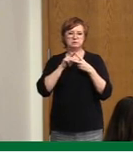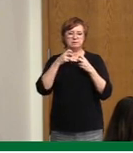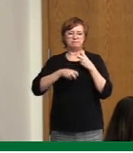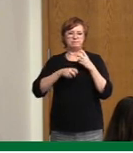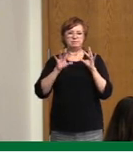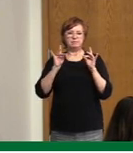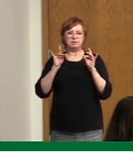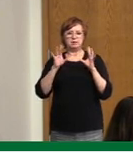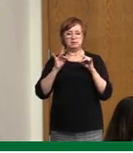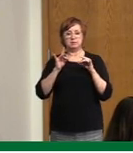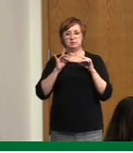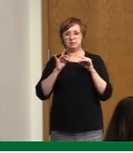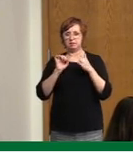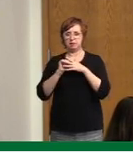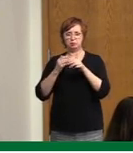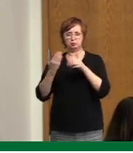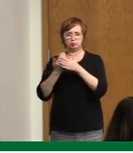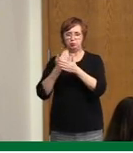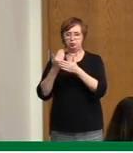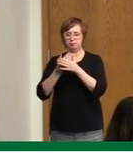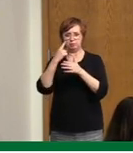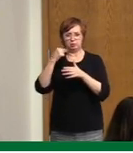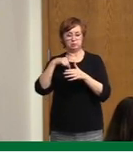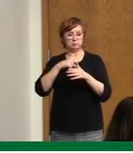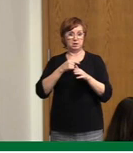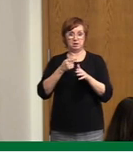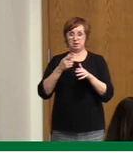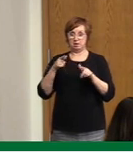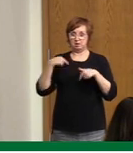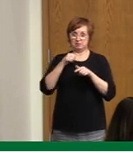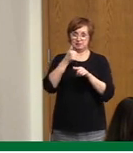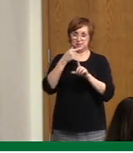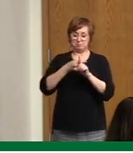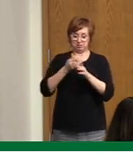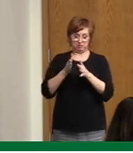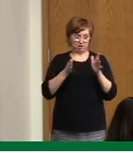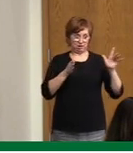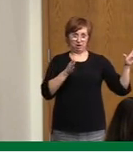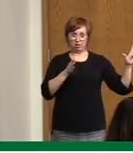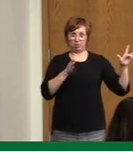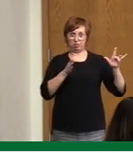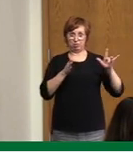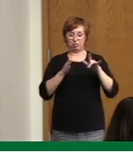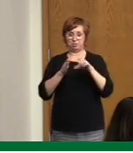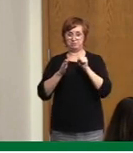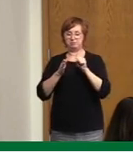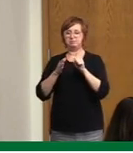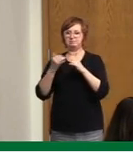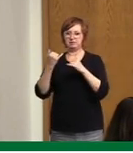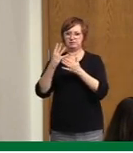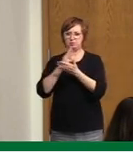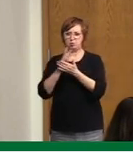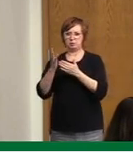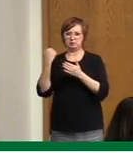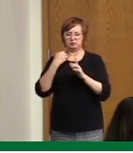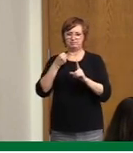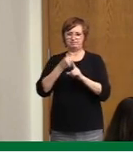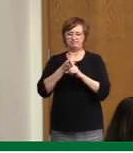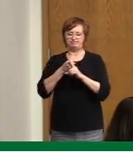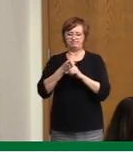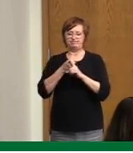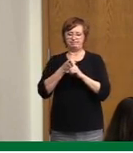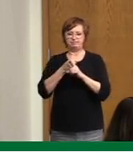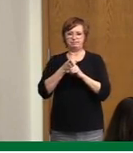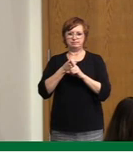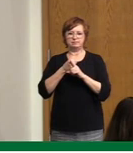any outbreaks significantly in long-term care personal care homes until now the last four weeks. But it is something that, you know,